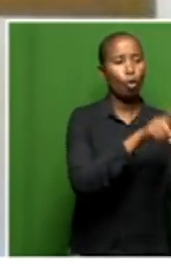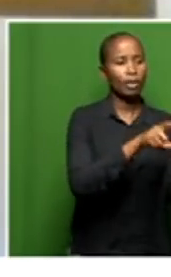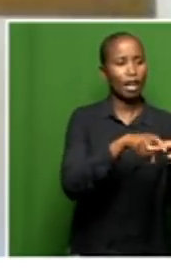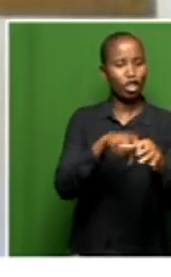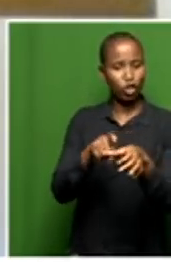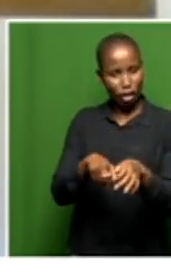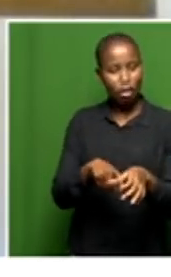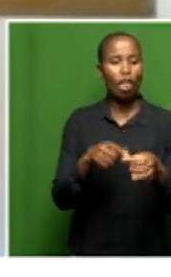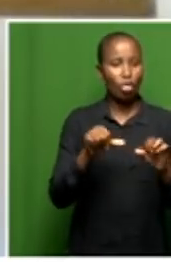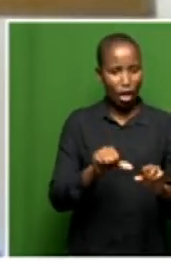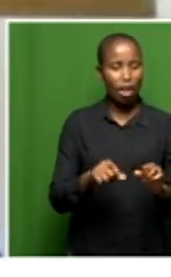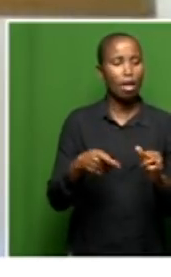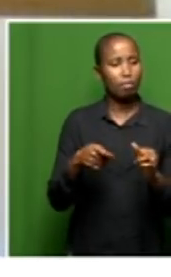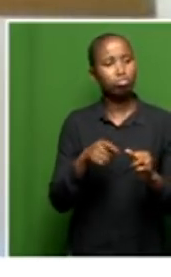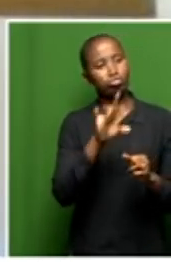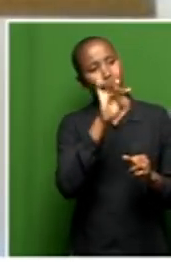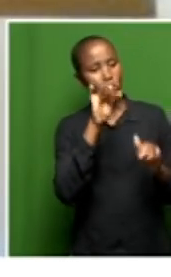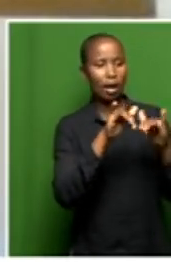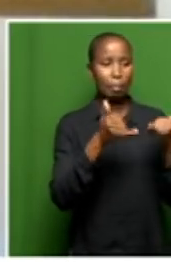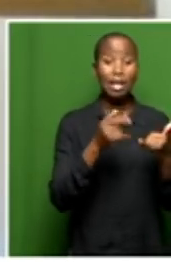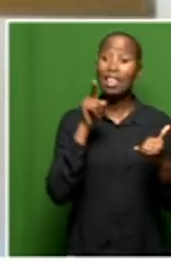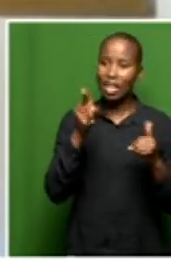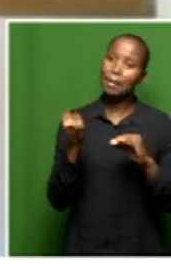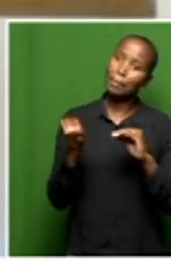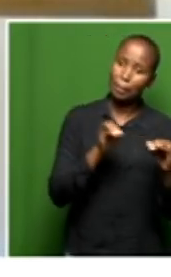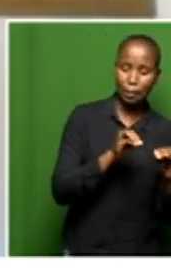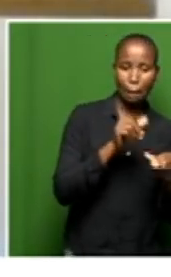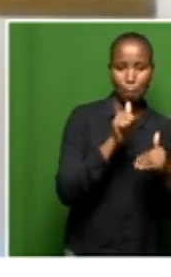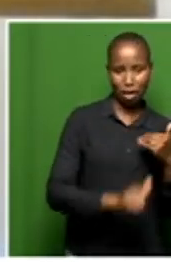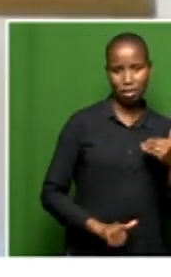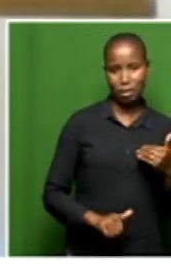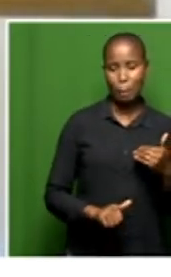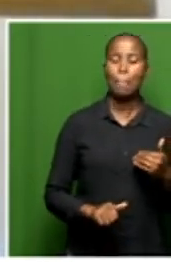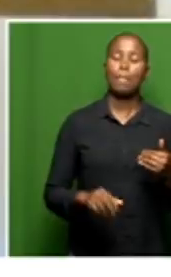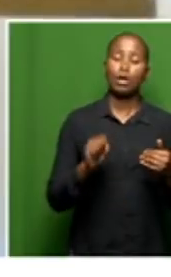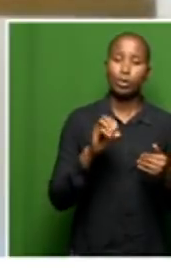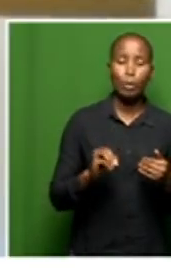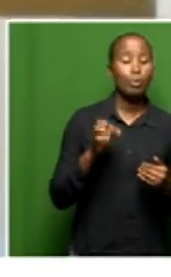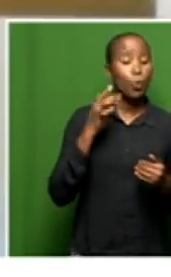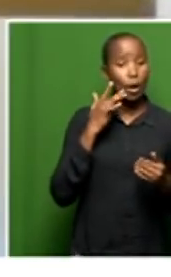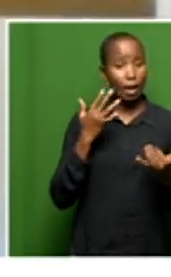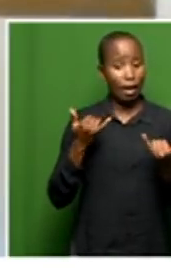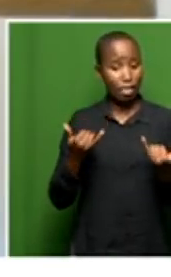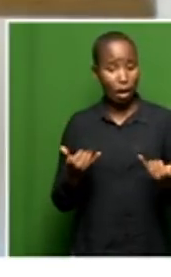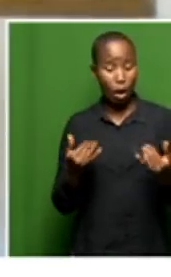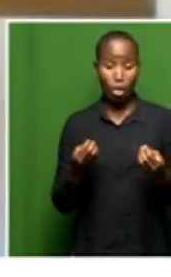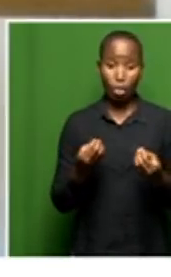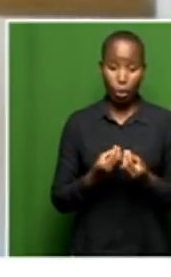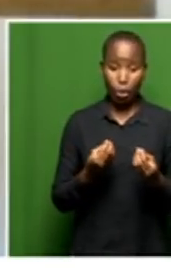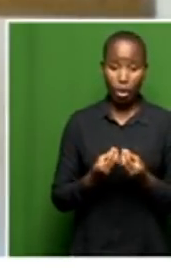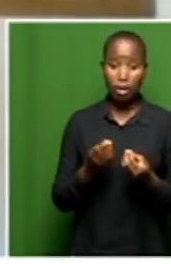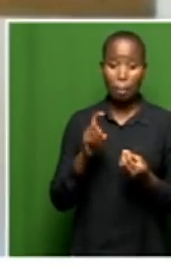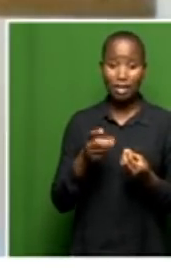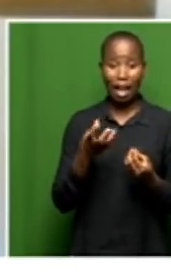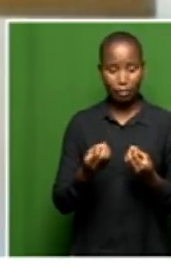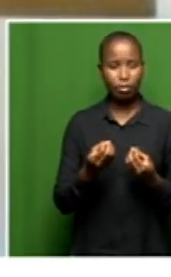then a procurement process. That takes months. So by the time, and now, the last things that they did was to put up